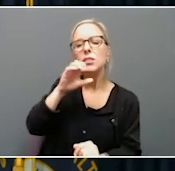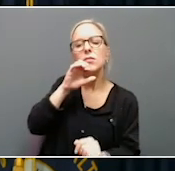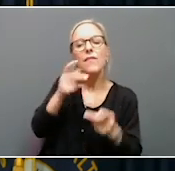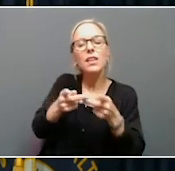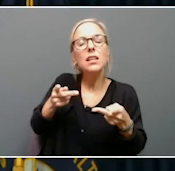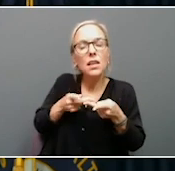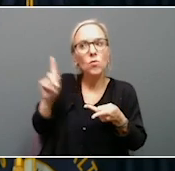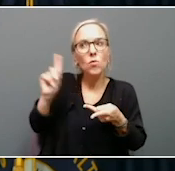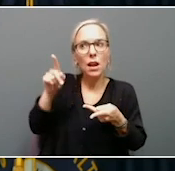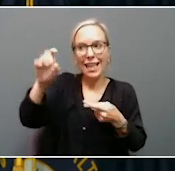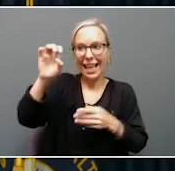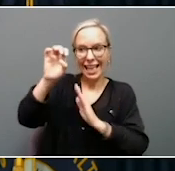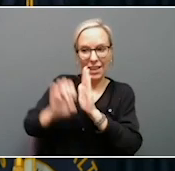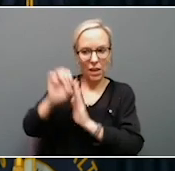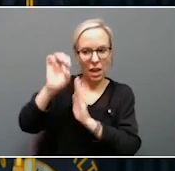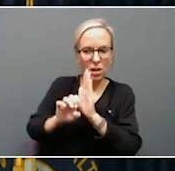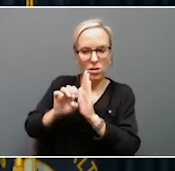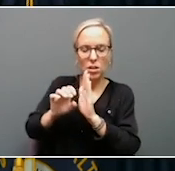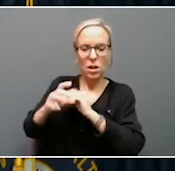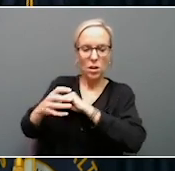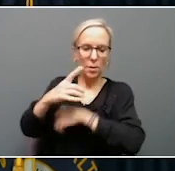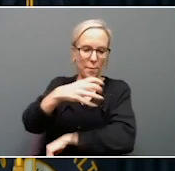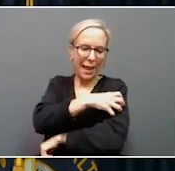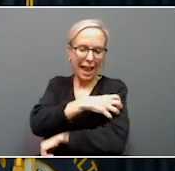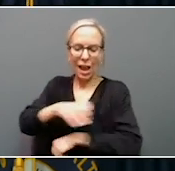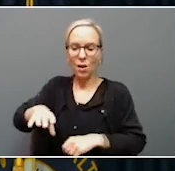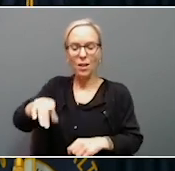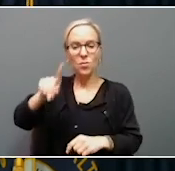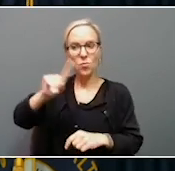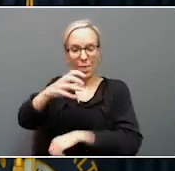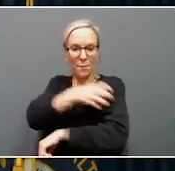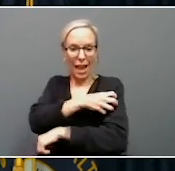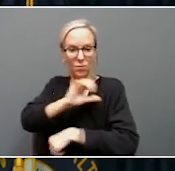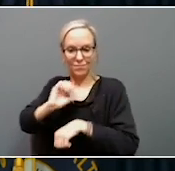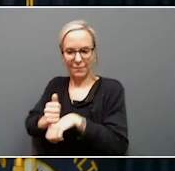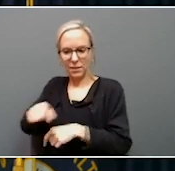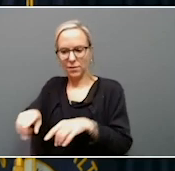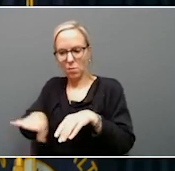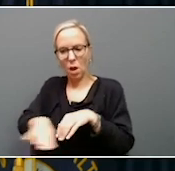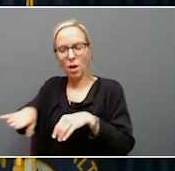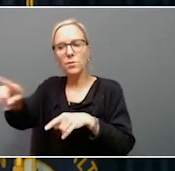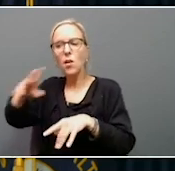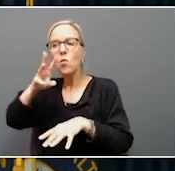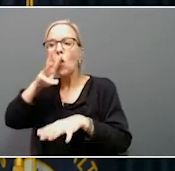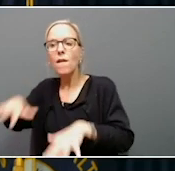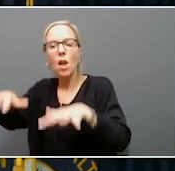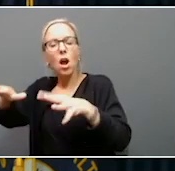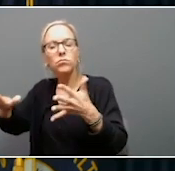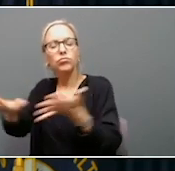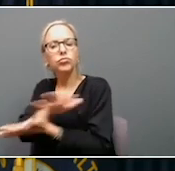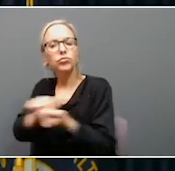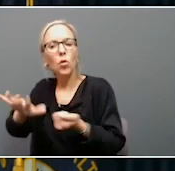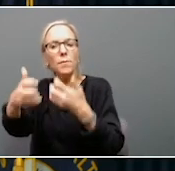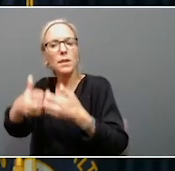the elevator was powered at the bottom, and the flooding took out all of the mechanical with that. We were just able to award funding